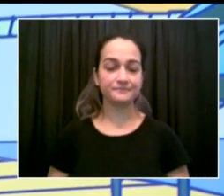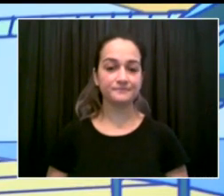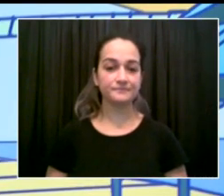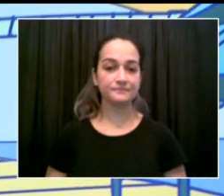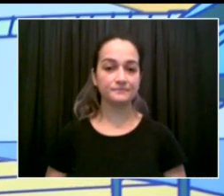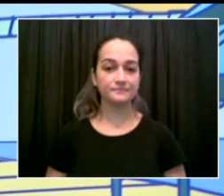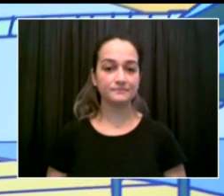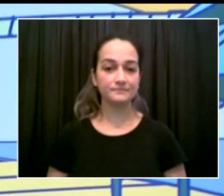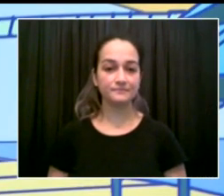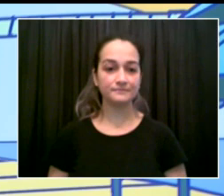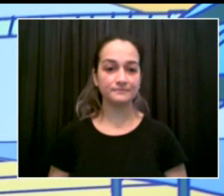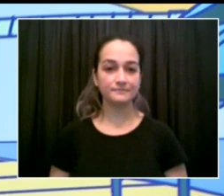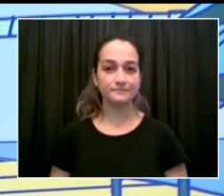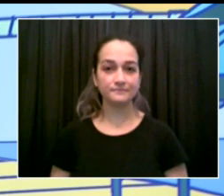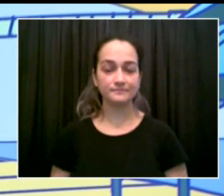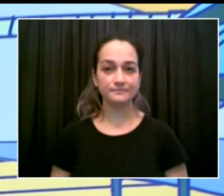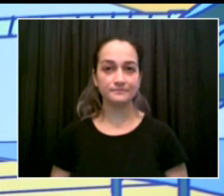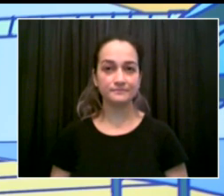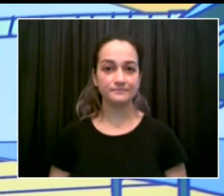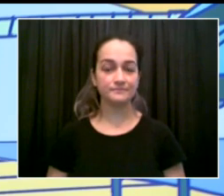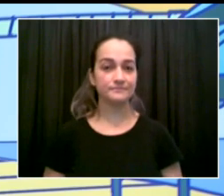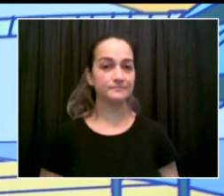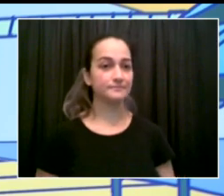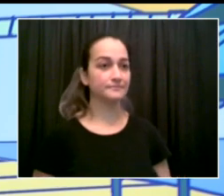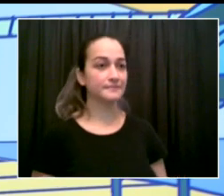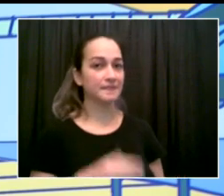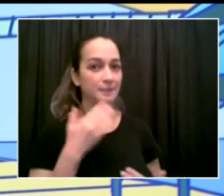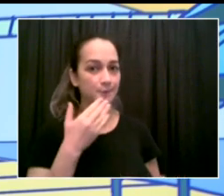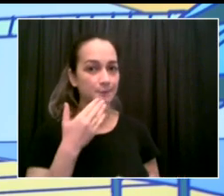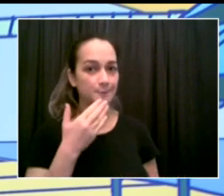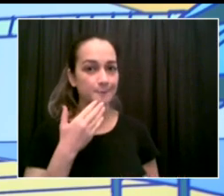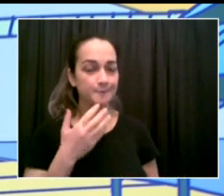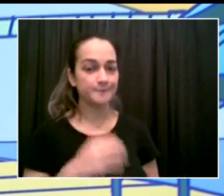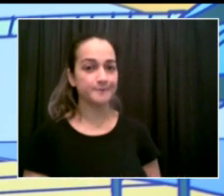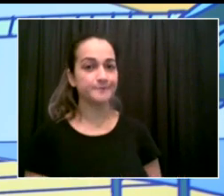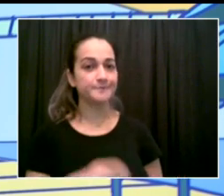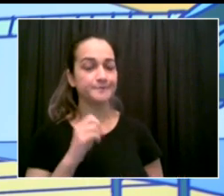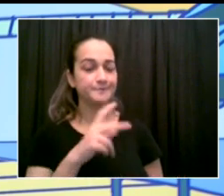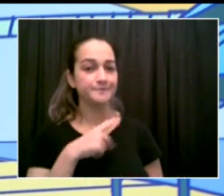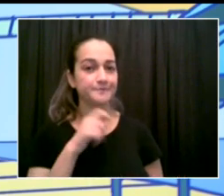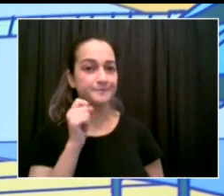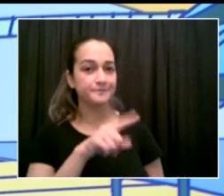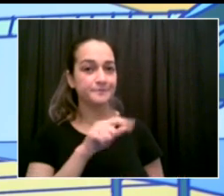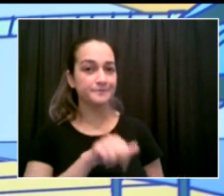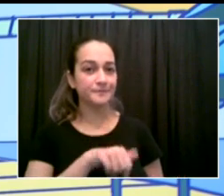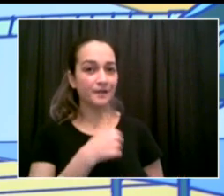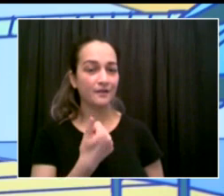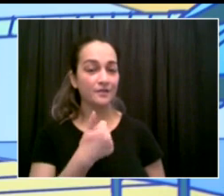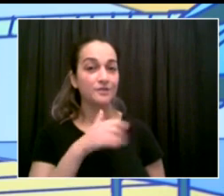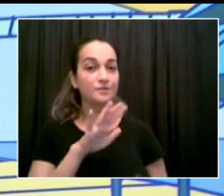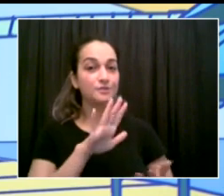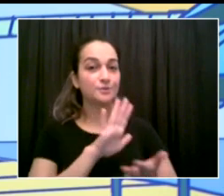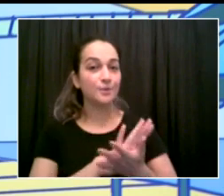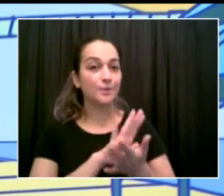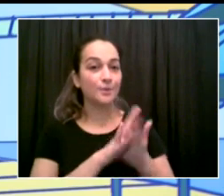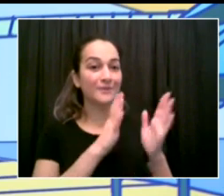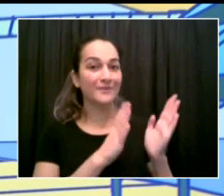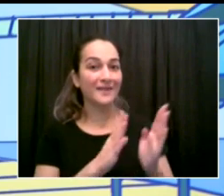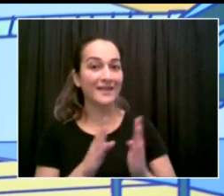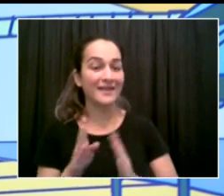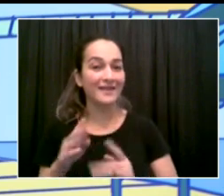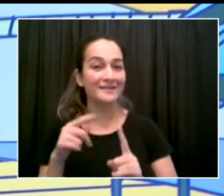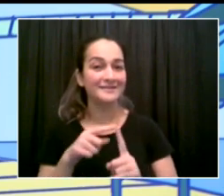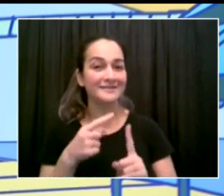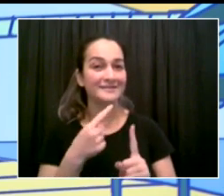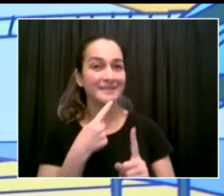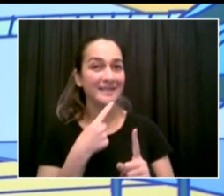I'm also curious, there's some, it looks like to me there's some mention in the plan about there could be certain circumstances where a school building would be shut down if there